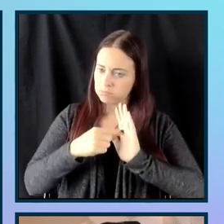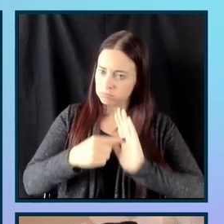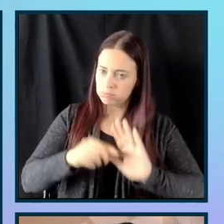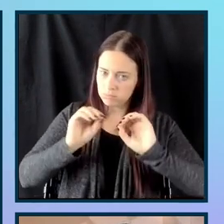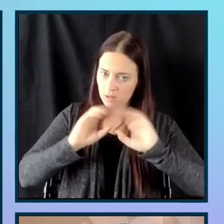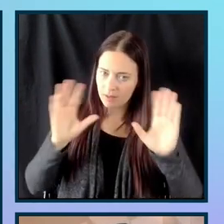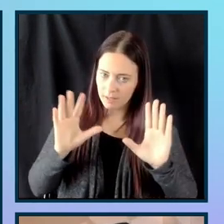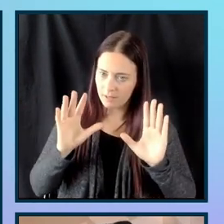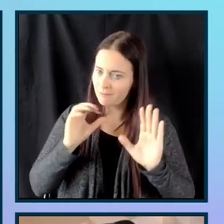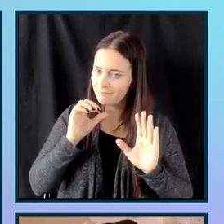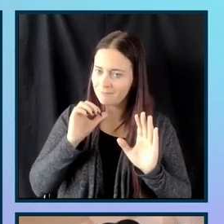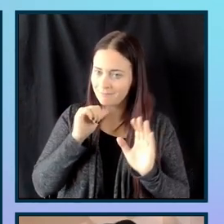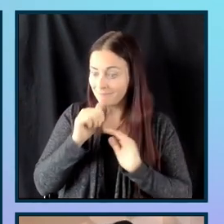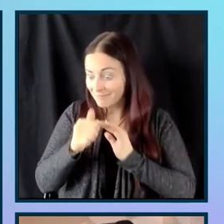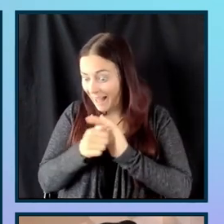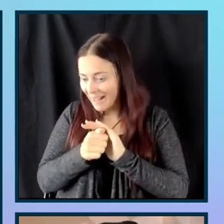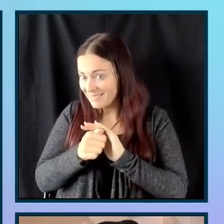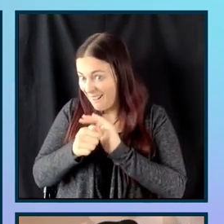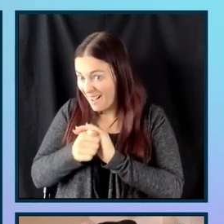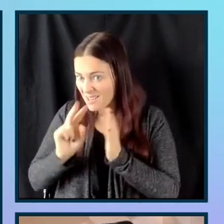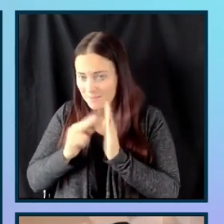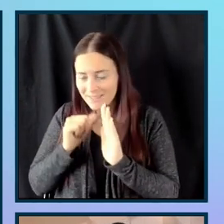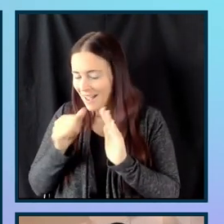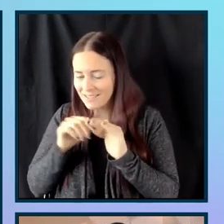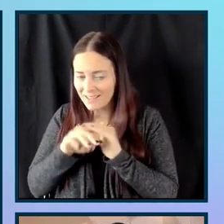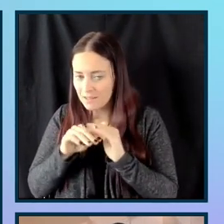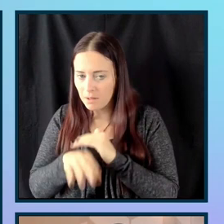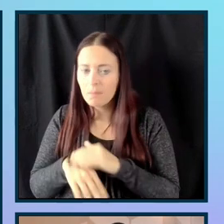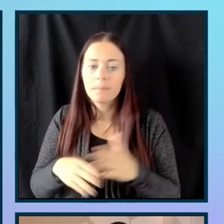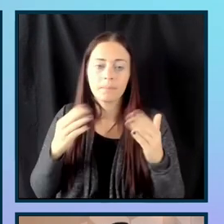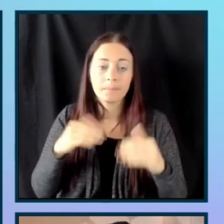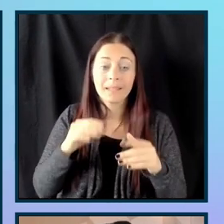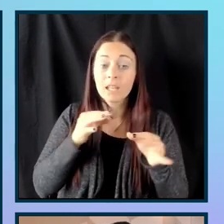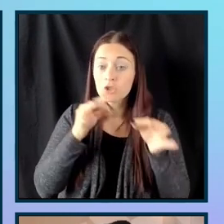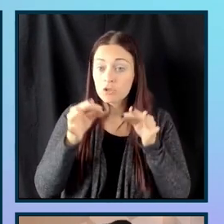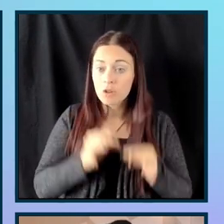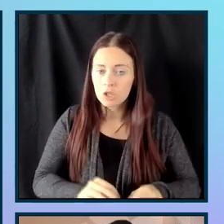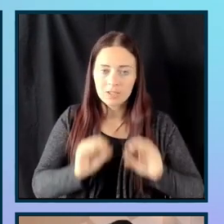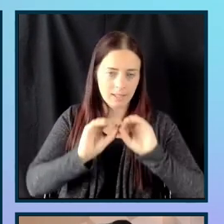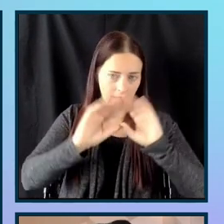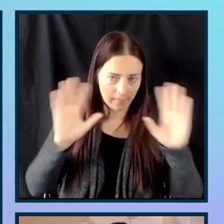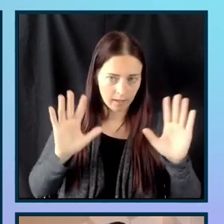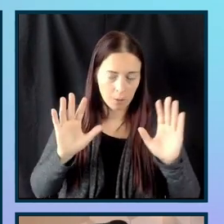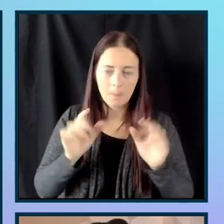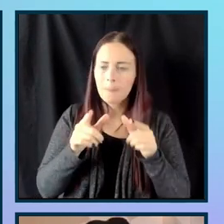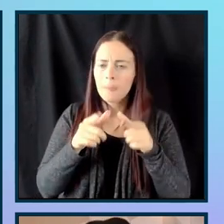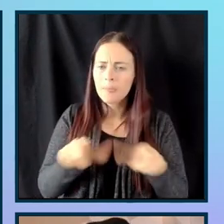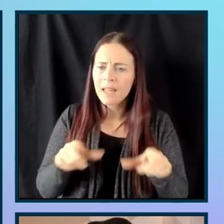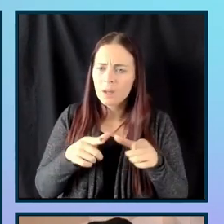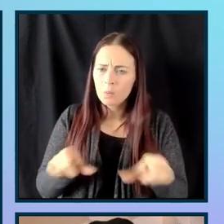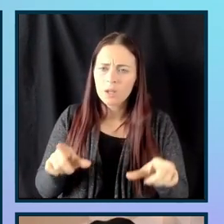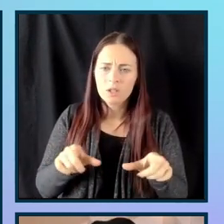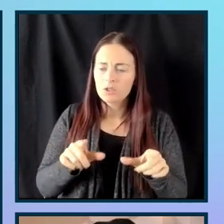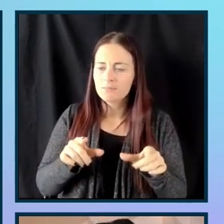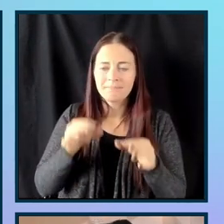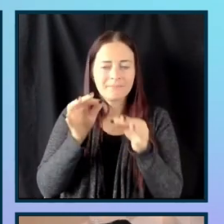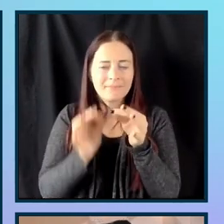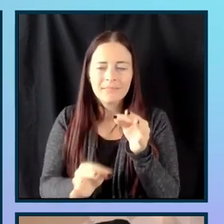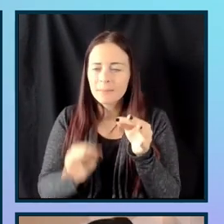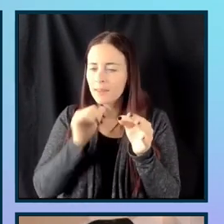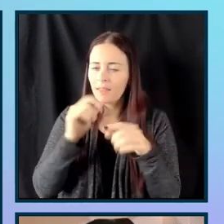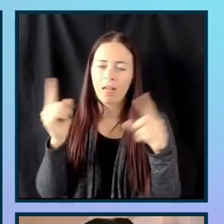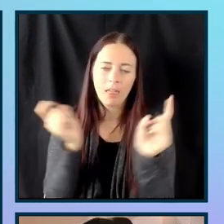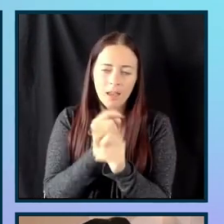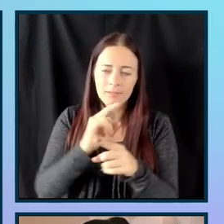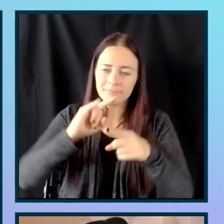We also want to make sure that our instructions are clear. We want to make sure that we're using clear and plain language that can be understood by everyone. And